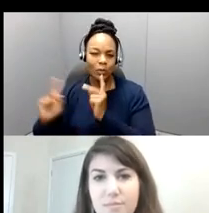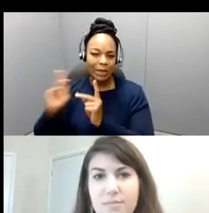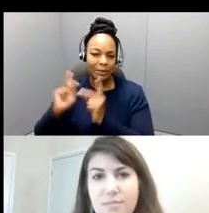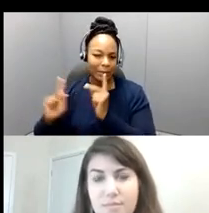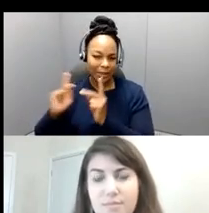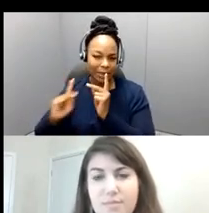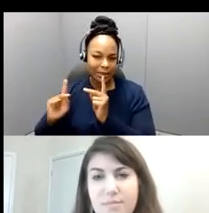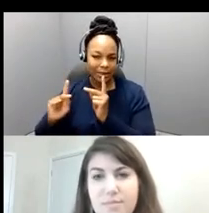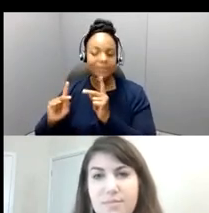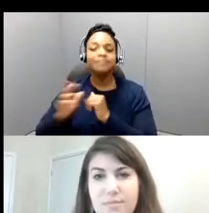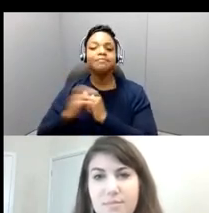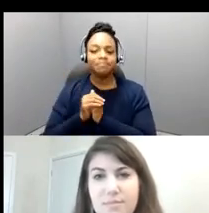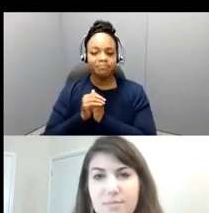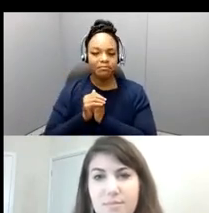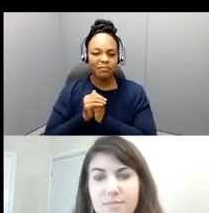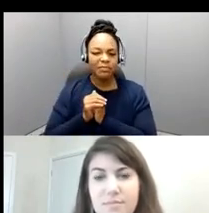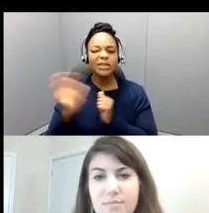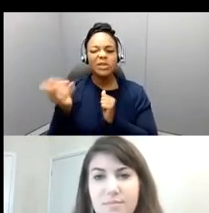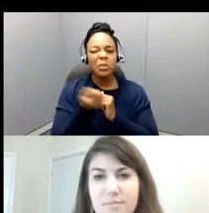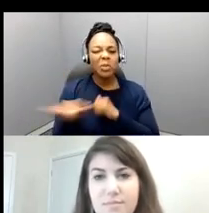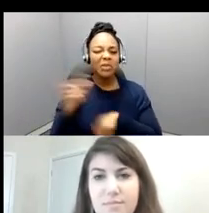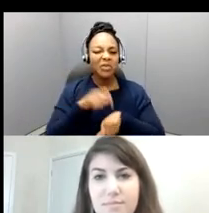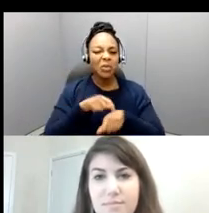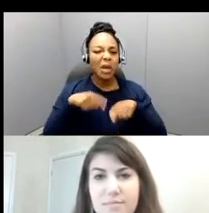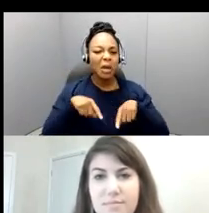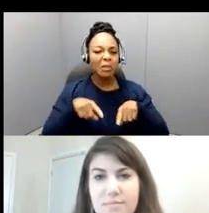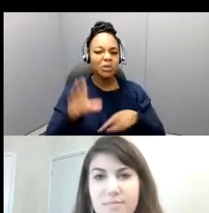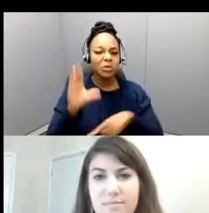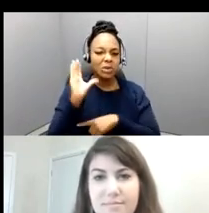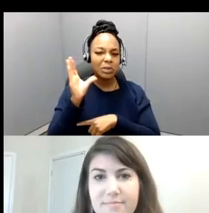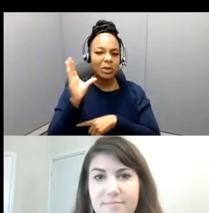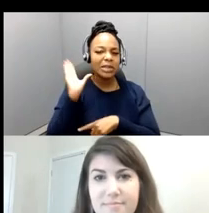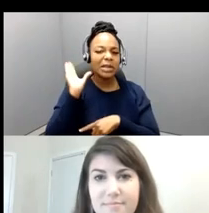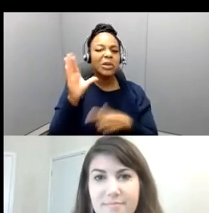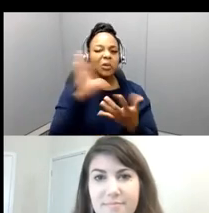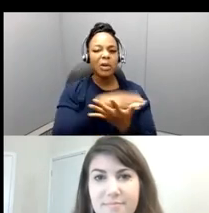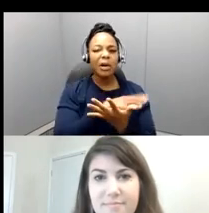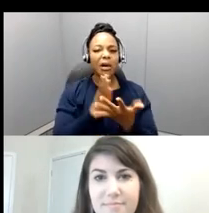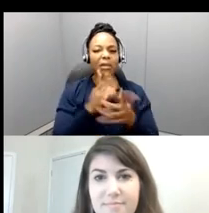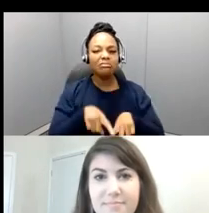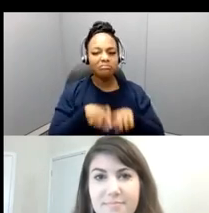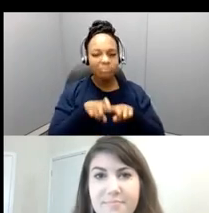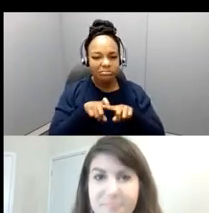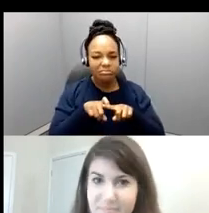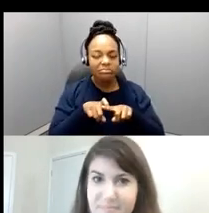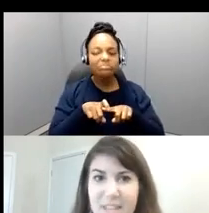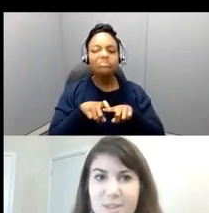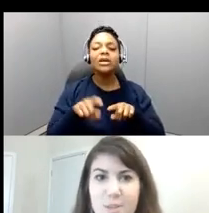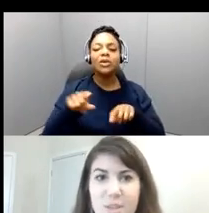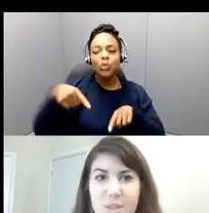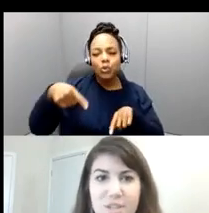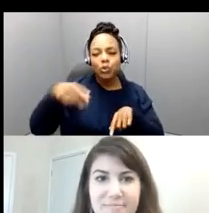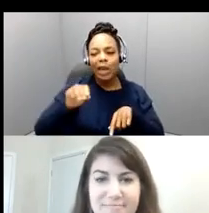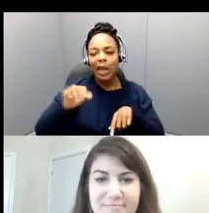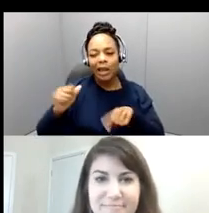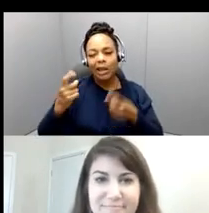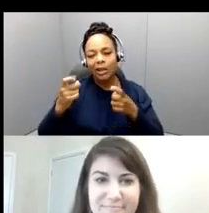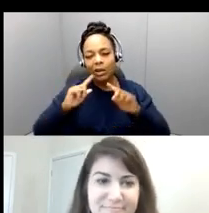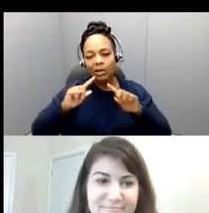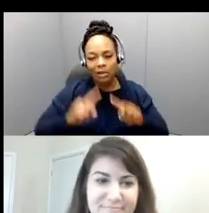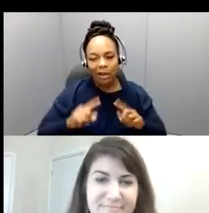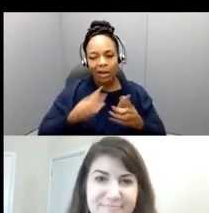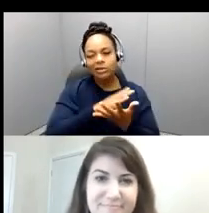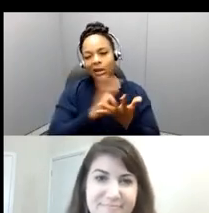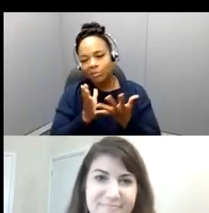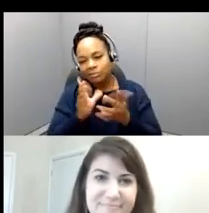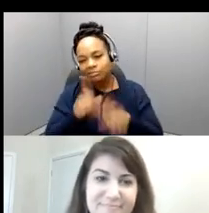audience. And Stephanie will deliver those questions. So thanks. Thank you so much. Welcome.